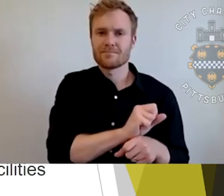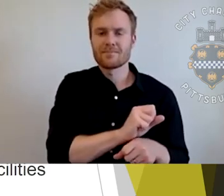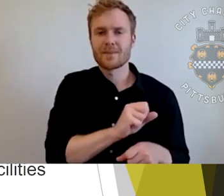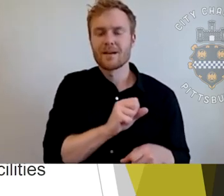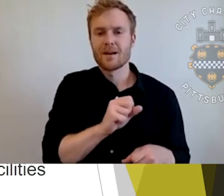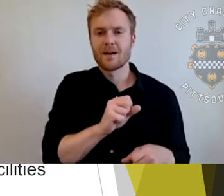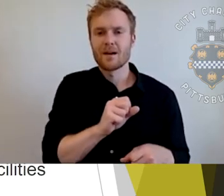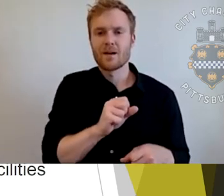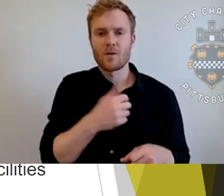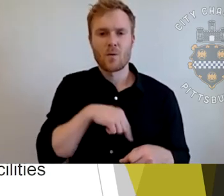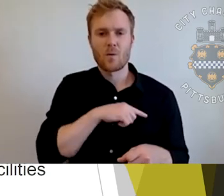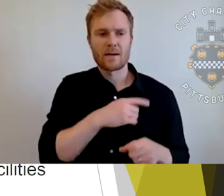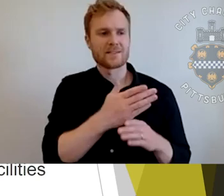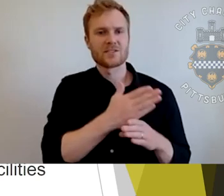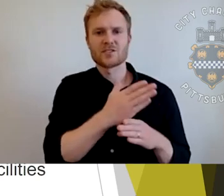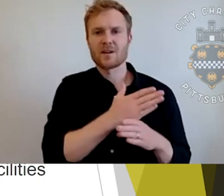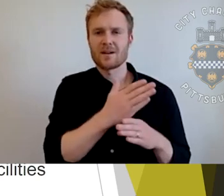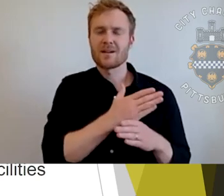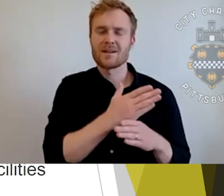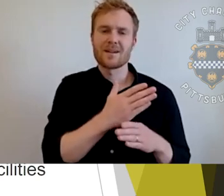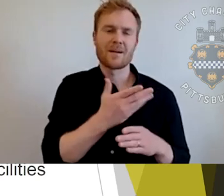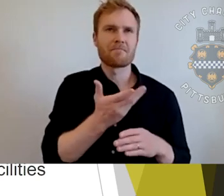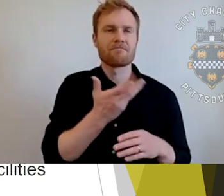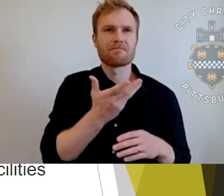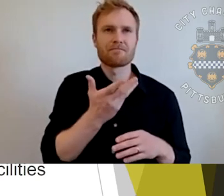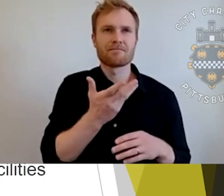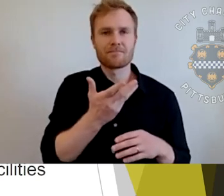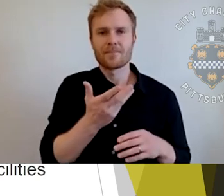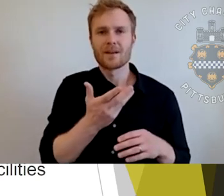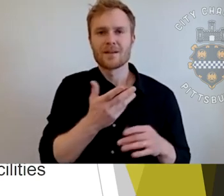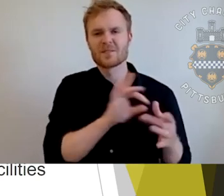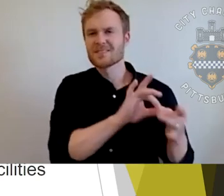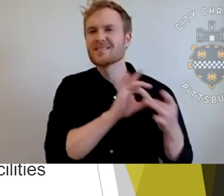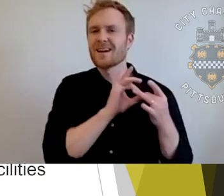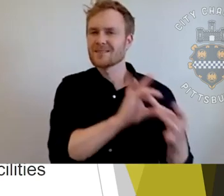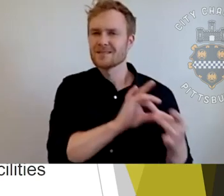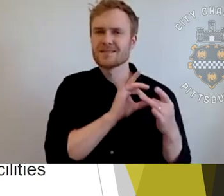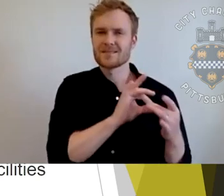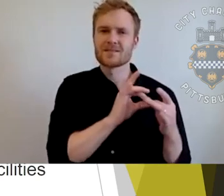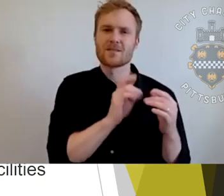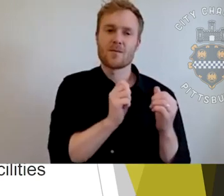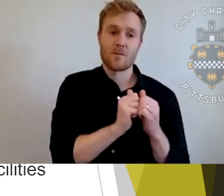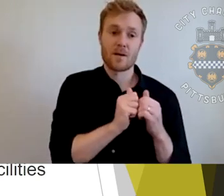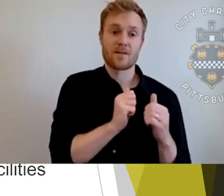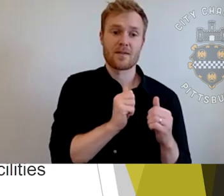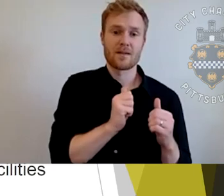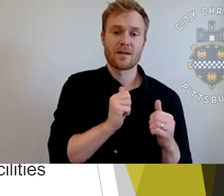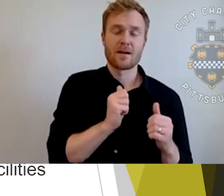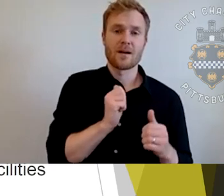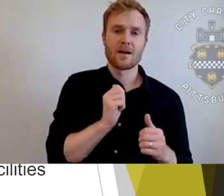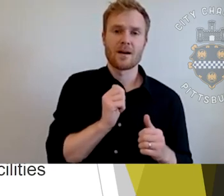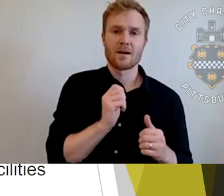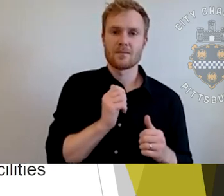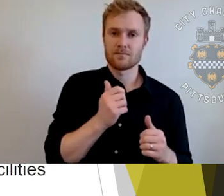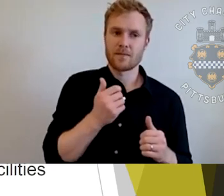uh, kind of a mutual, um, there's a connective tissue, I should say, between what it is that we feel like we, we